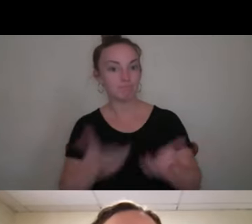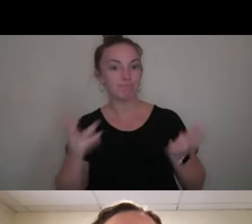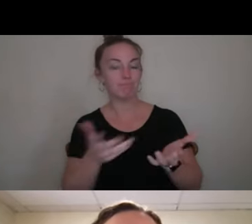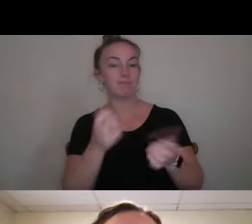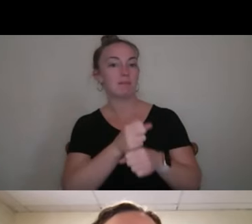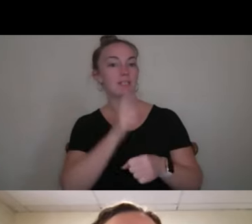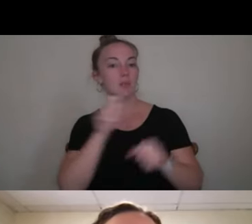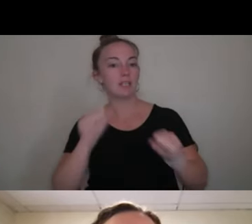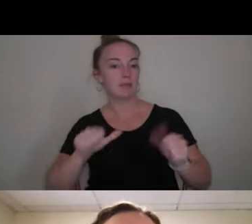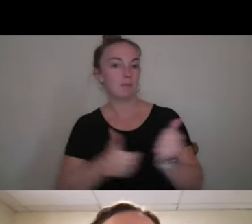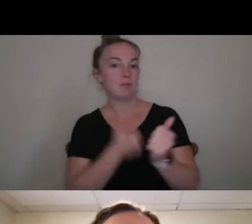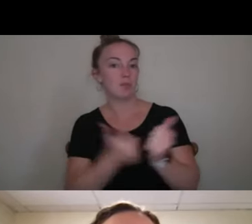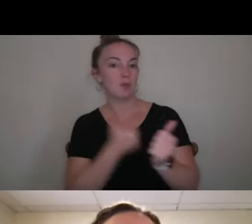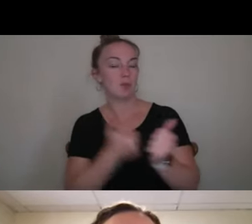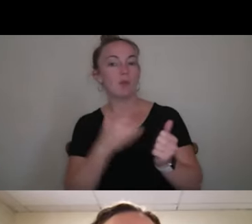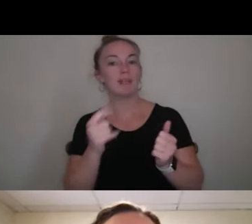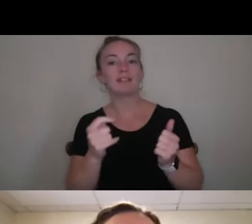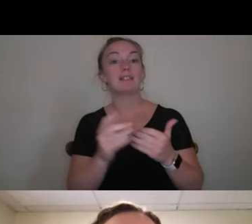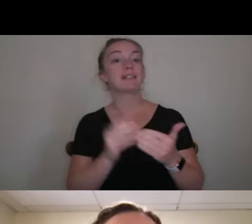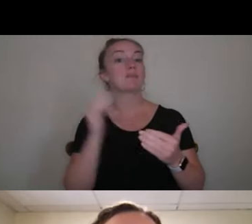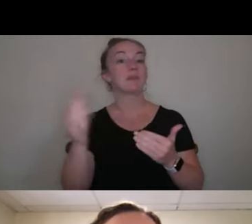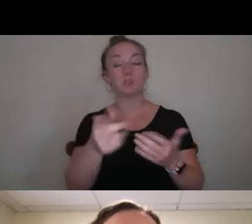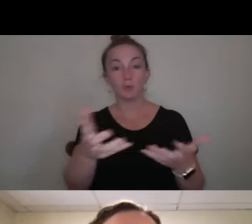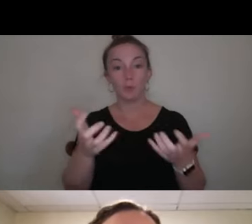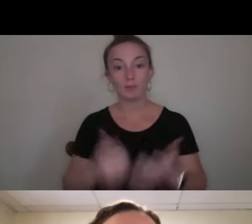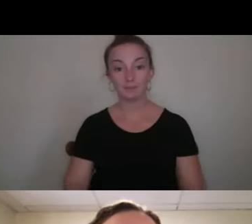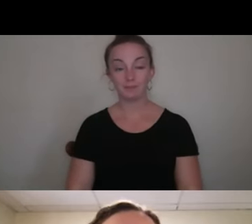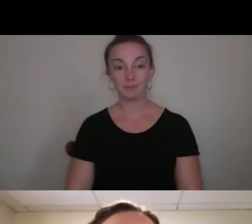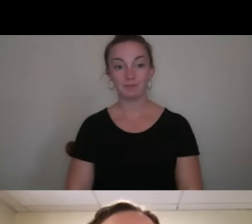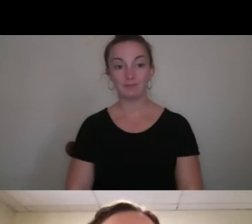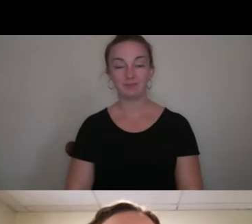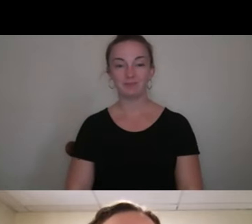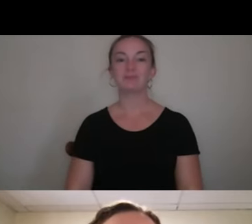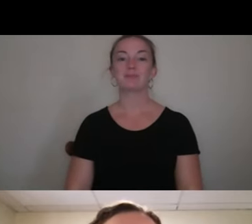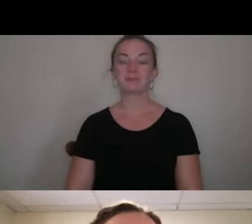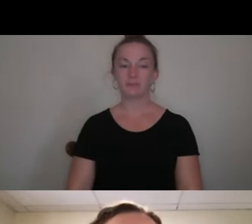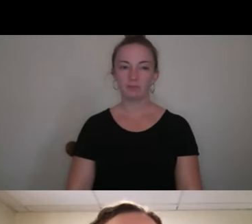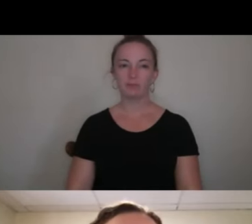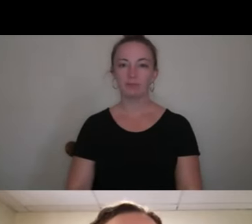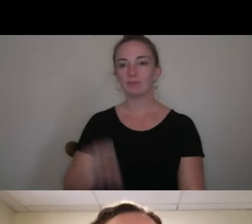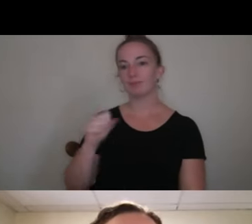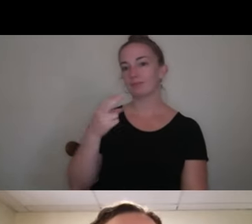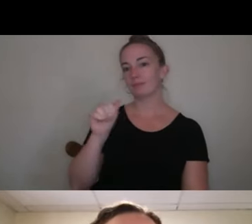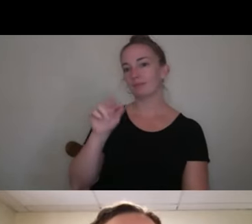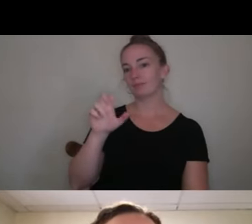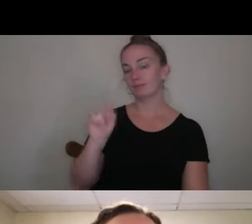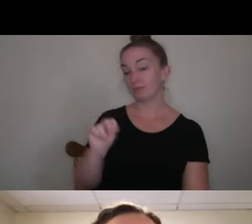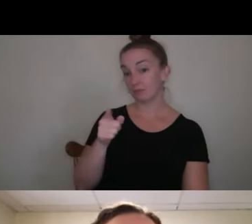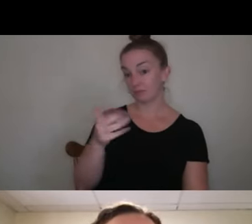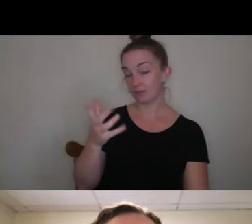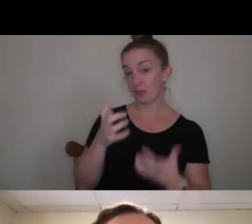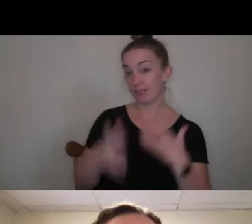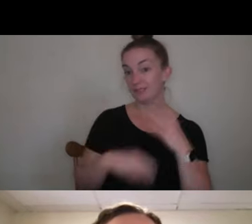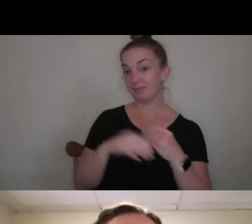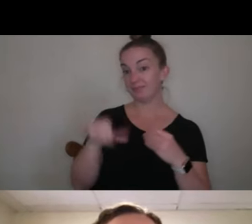pursue it as far as you want to take it. That's awesome. Sharon, I think you want to chime in on